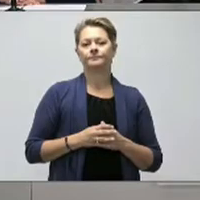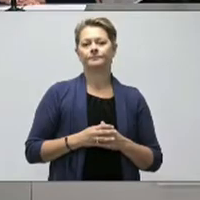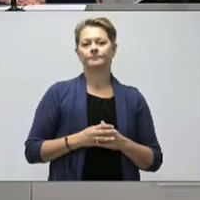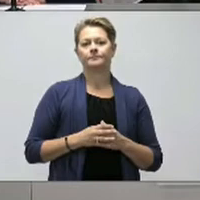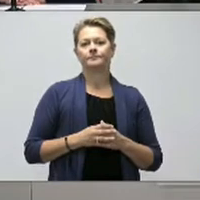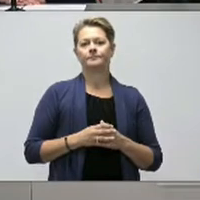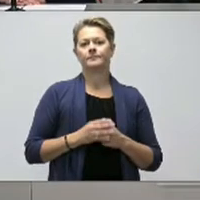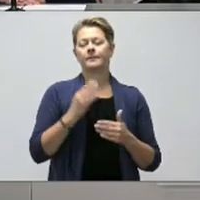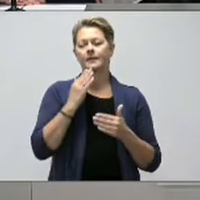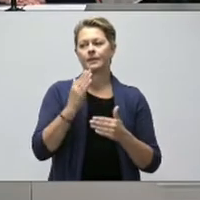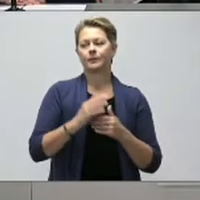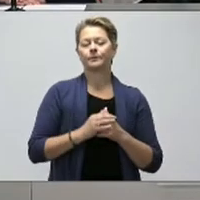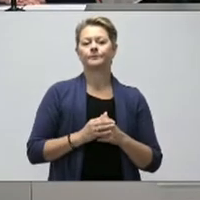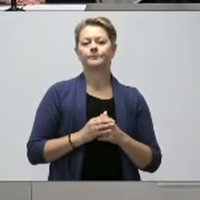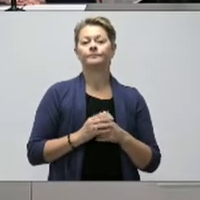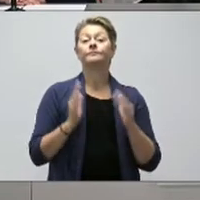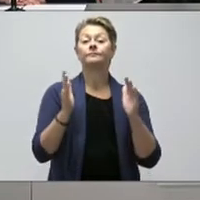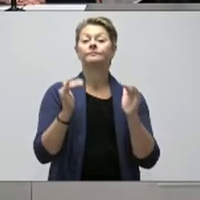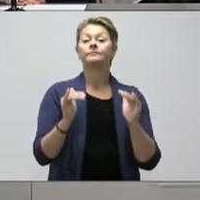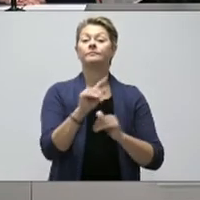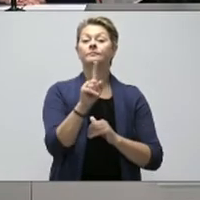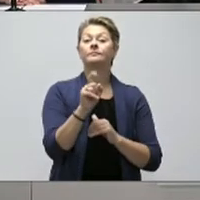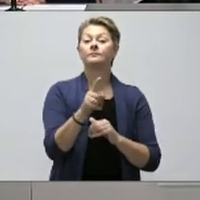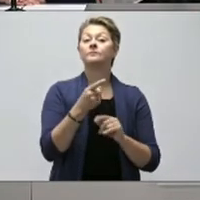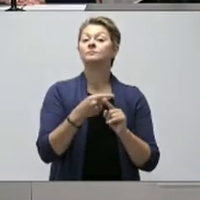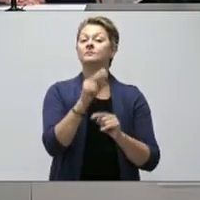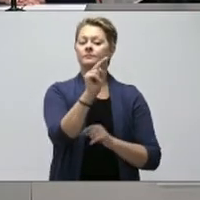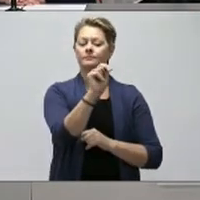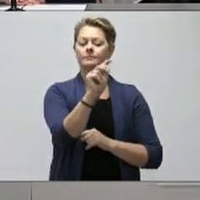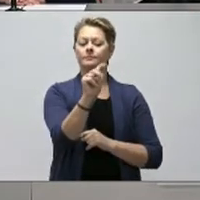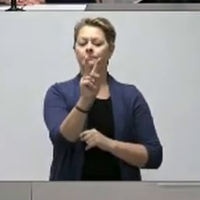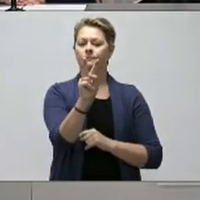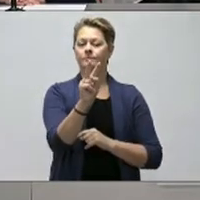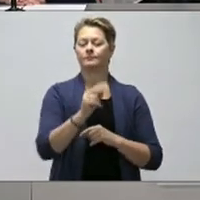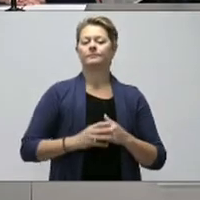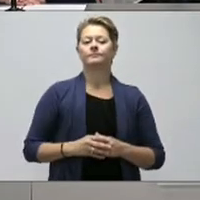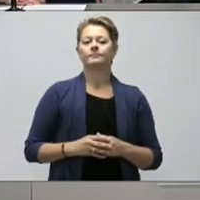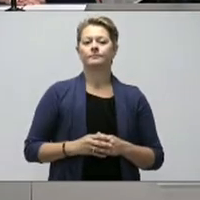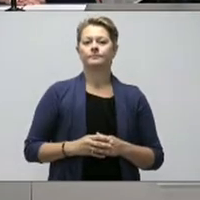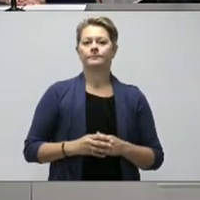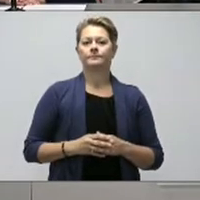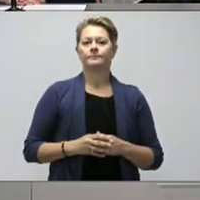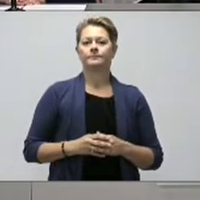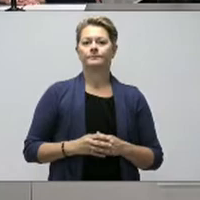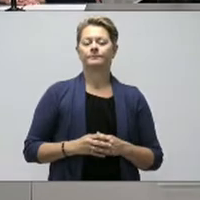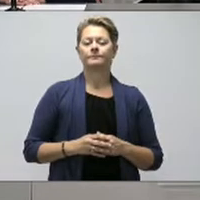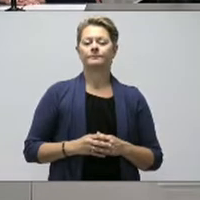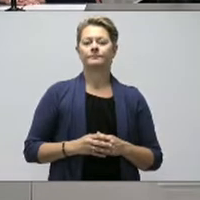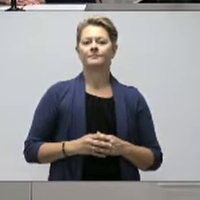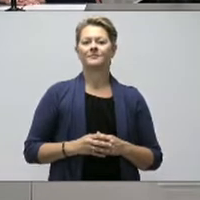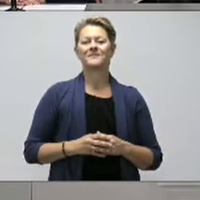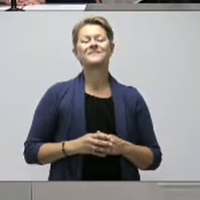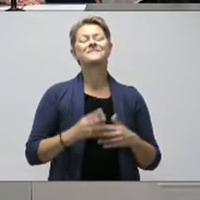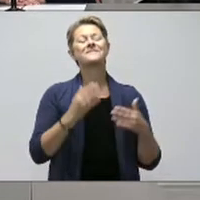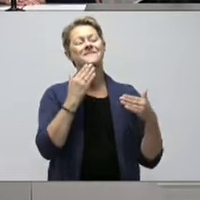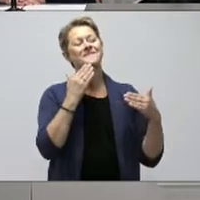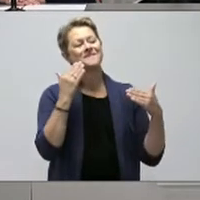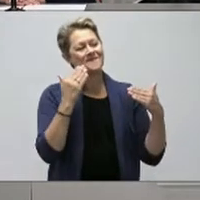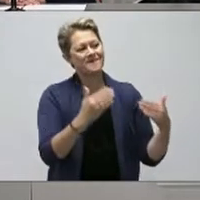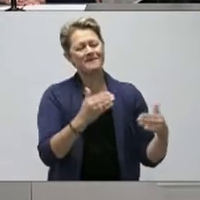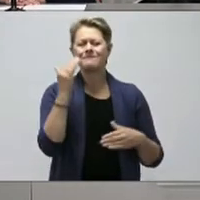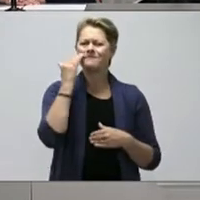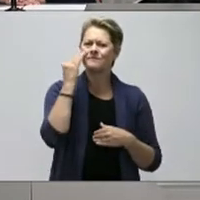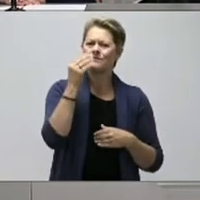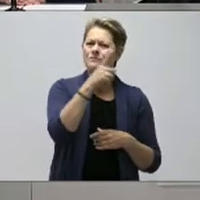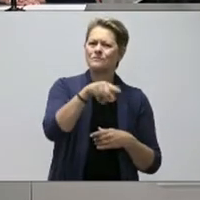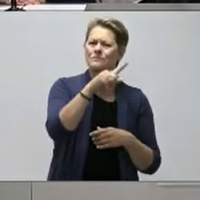Thank you. Our next questions are from Jody Cook of NTV News. Please go ahead. Thank you. We know that you've